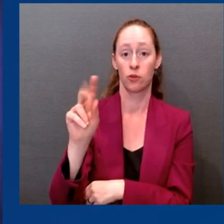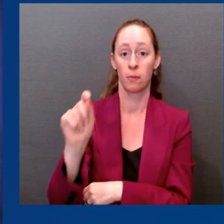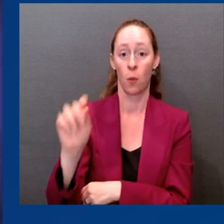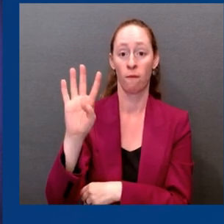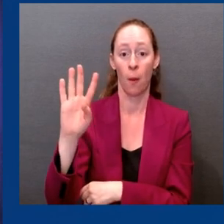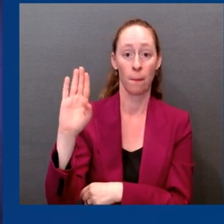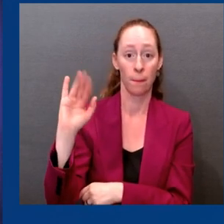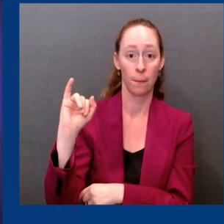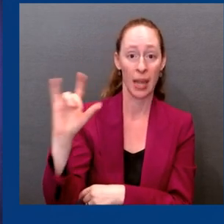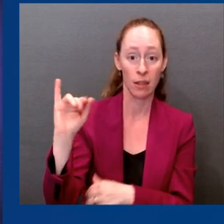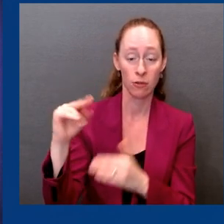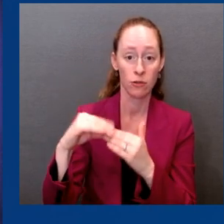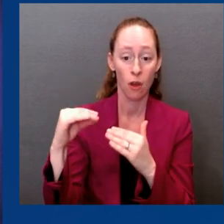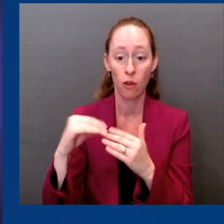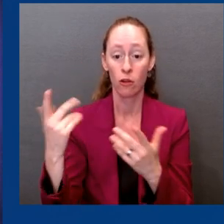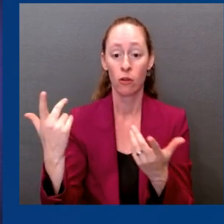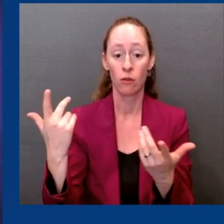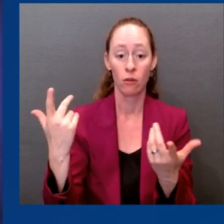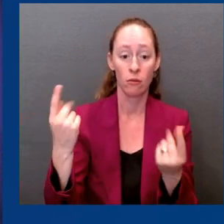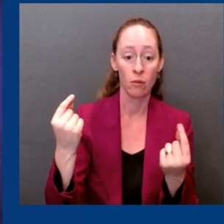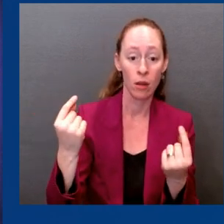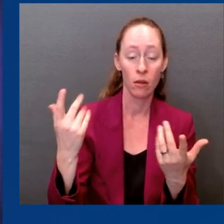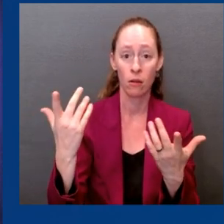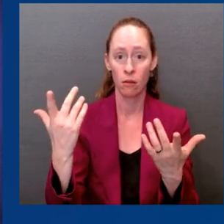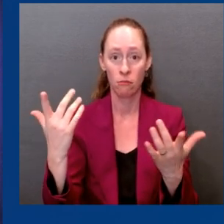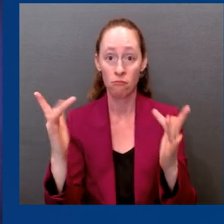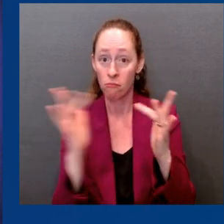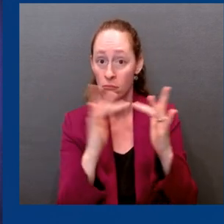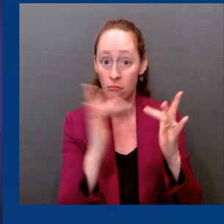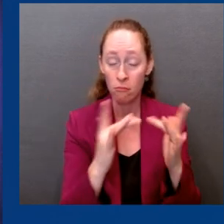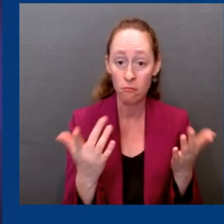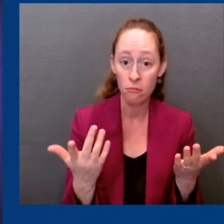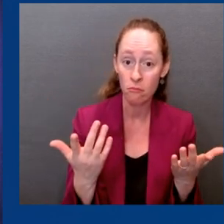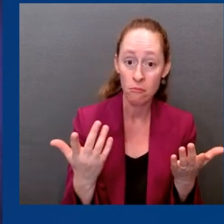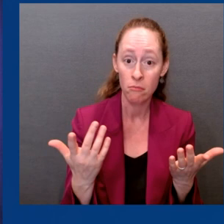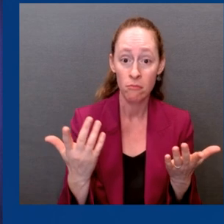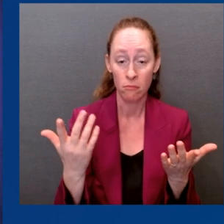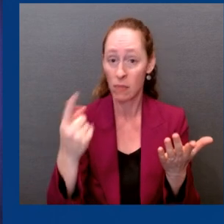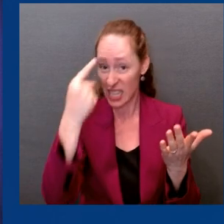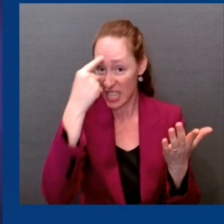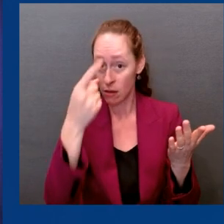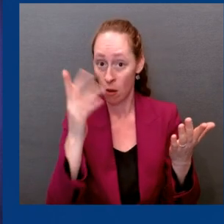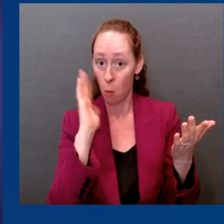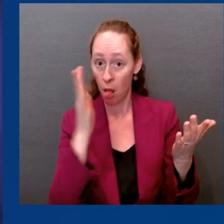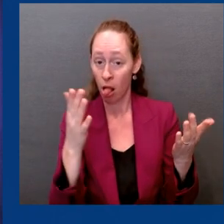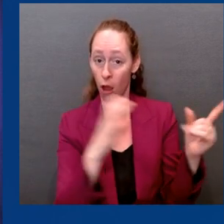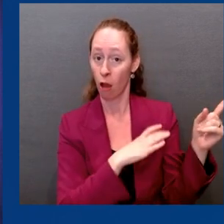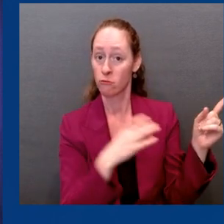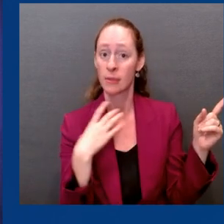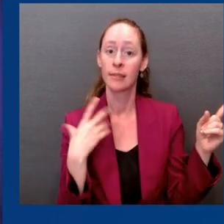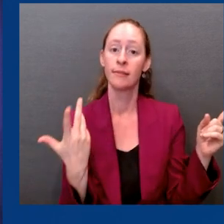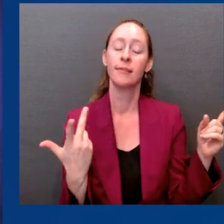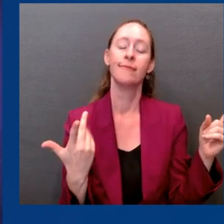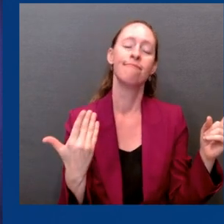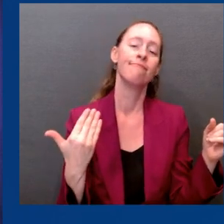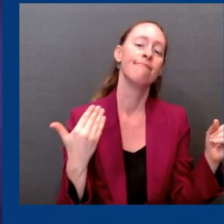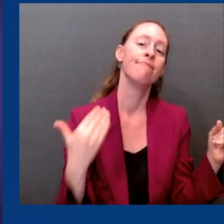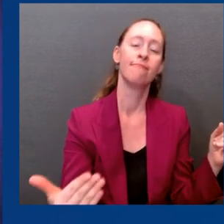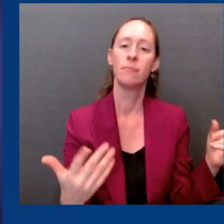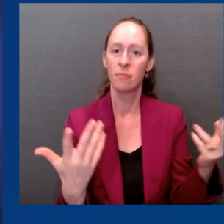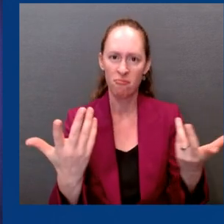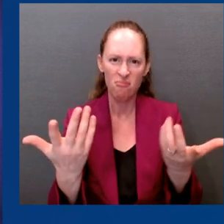indicate there's any new appetite for this in Congress? Mr. Yeah. What I can say, and I can, Secretary, make you may have more to add on this,